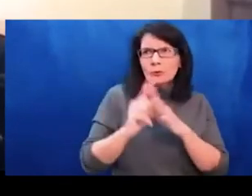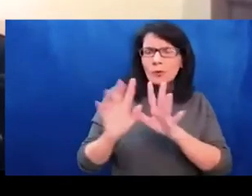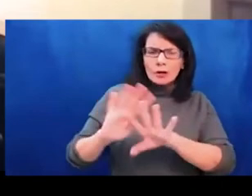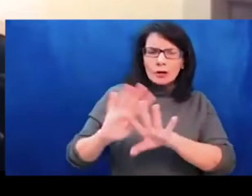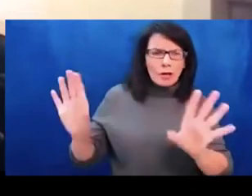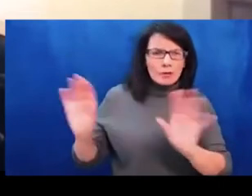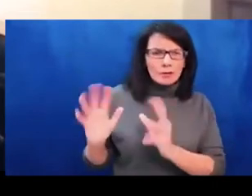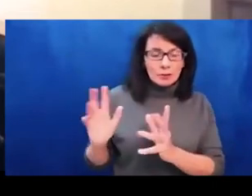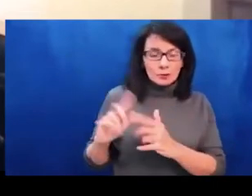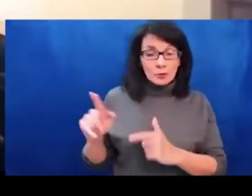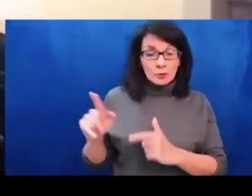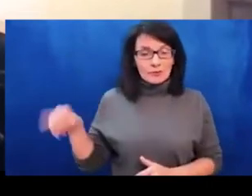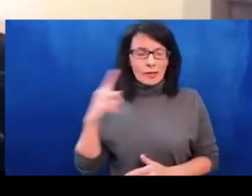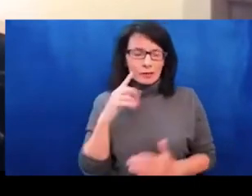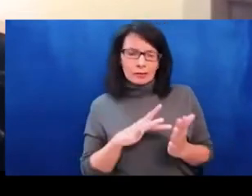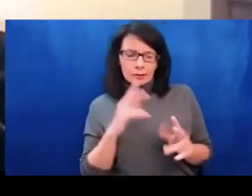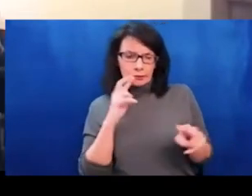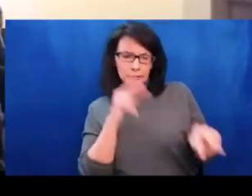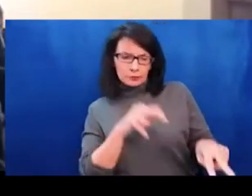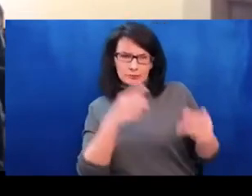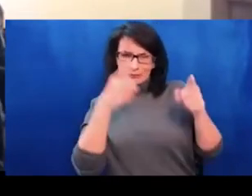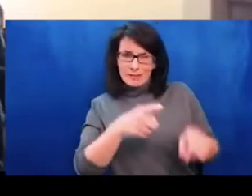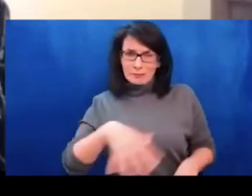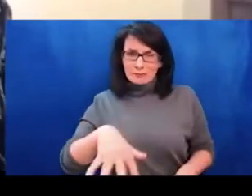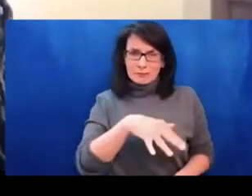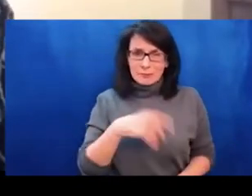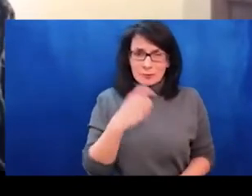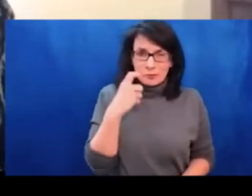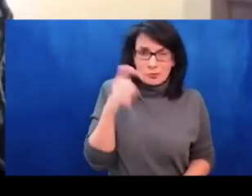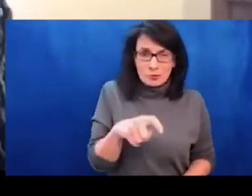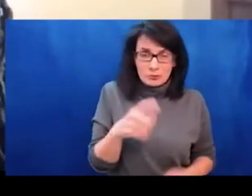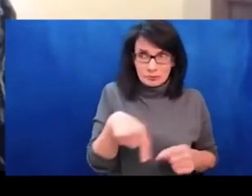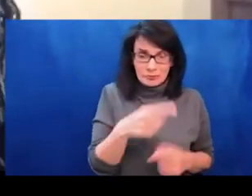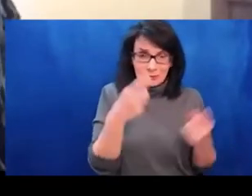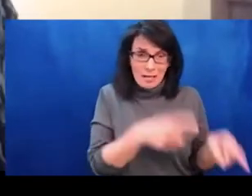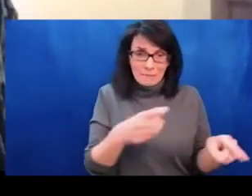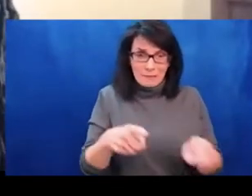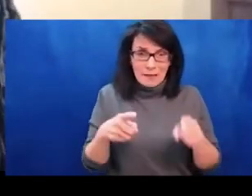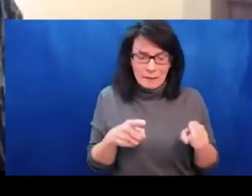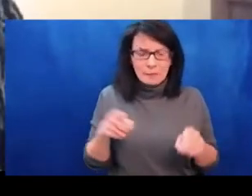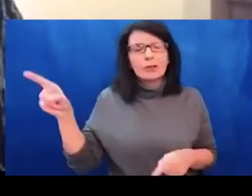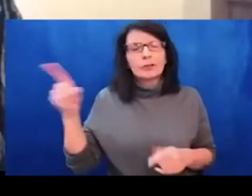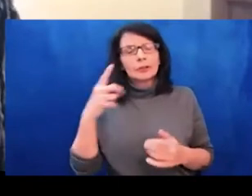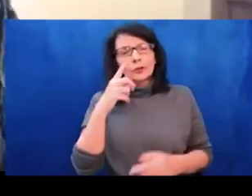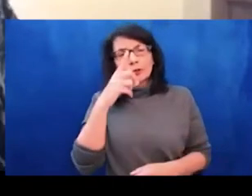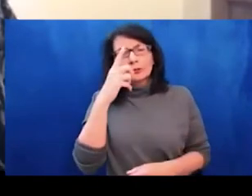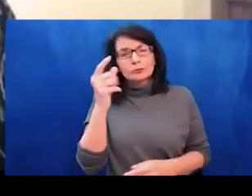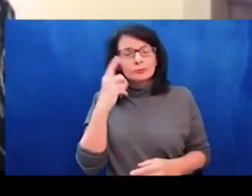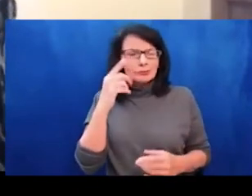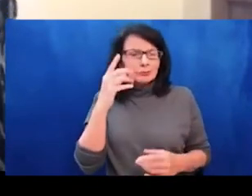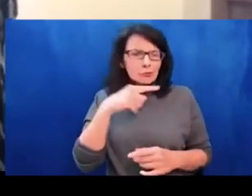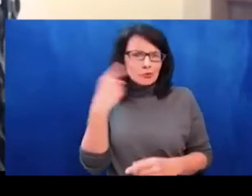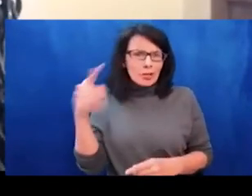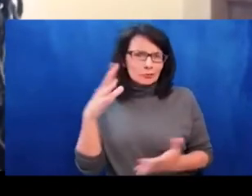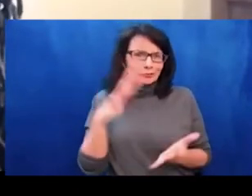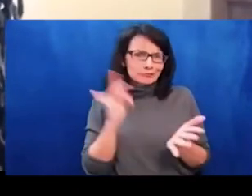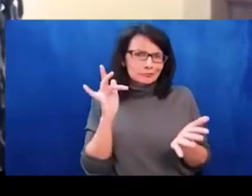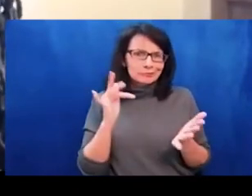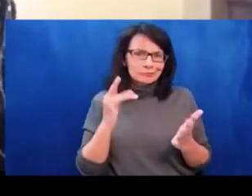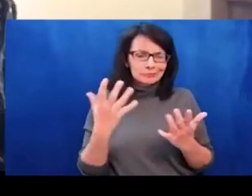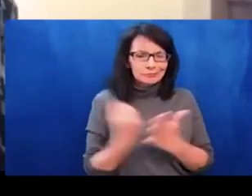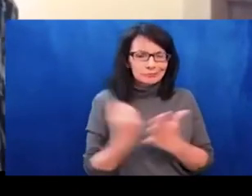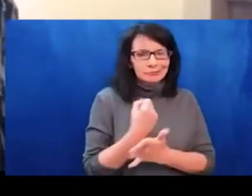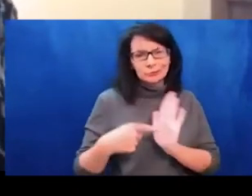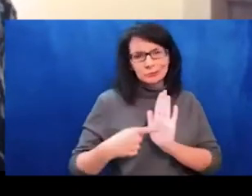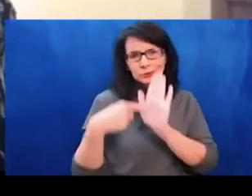agenda is about, you know, sowing this kind of discord, this kind of animus, it's actually to the advantage